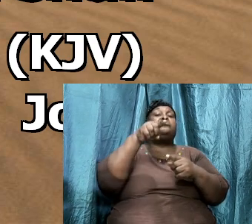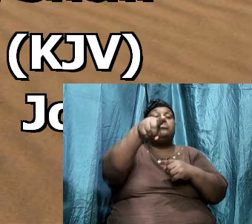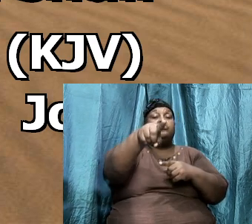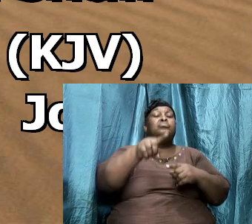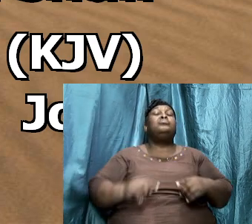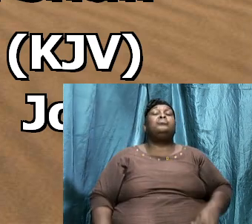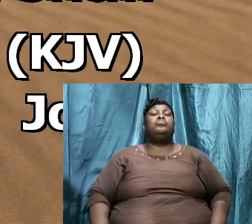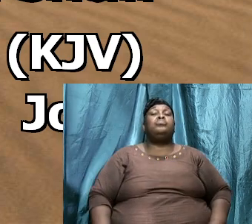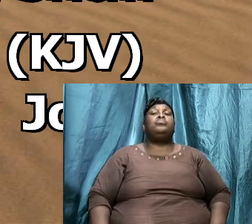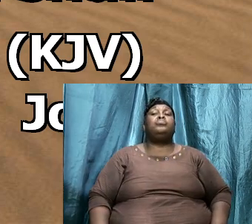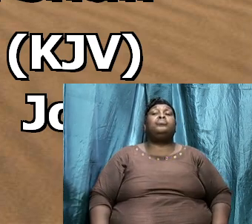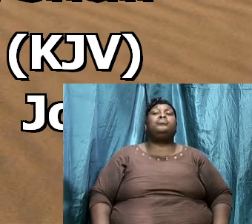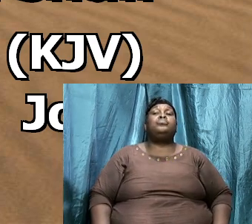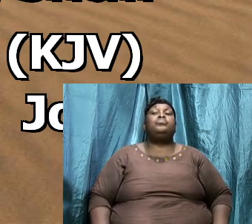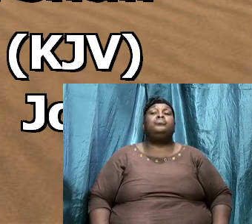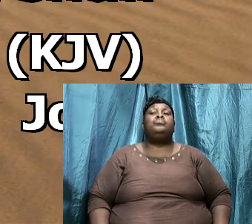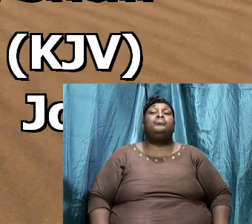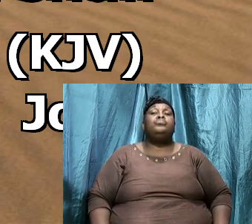unto you